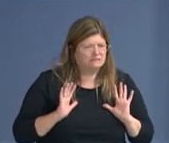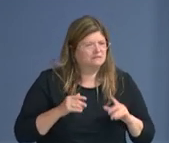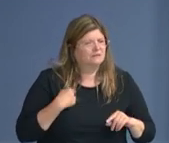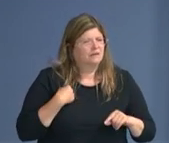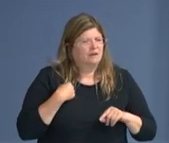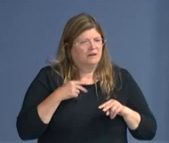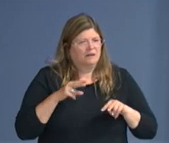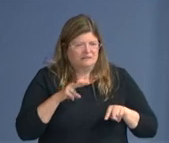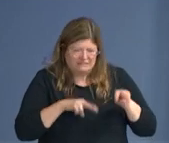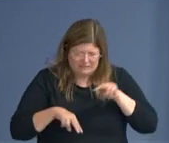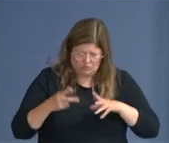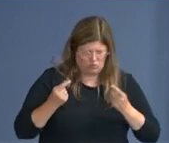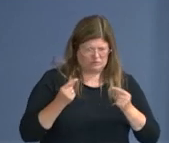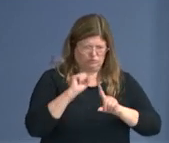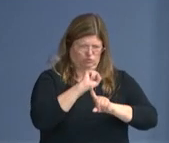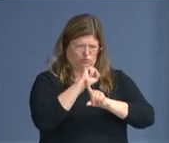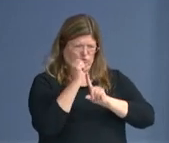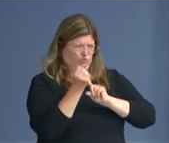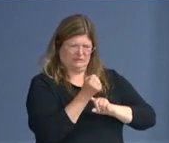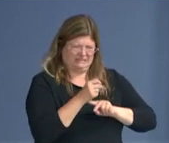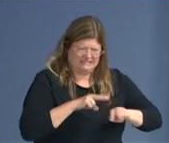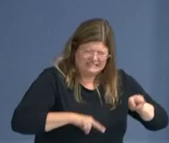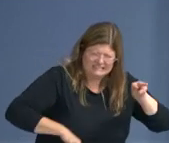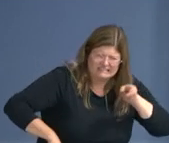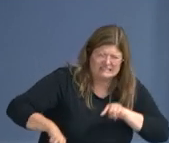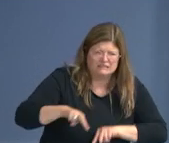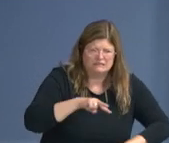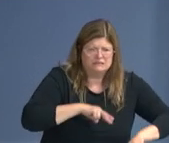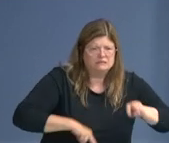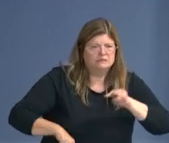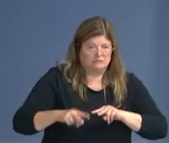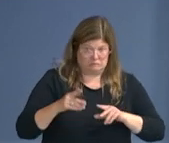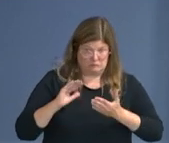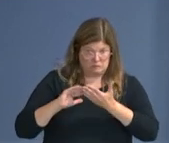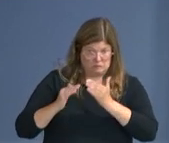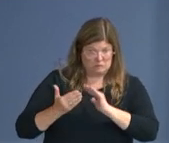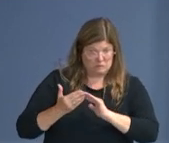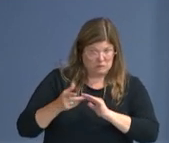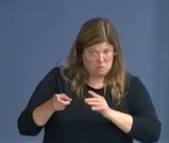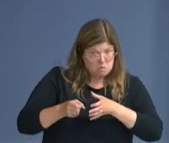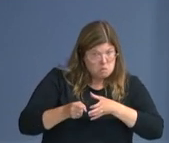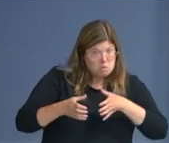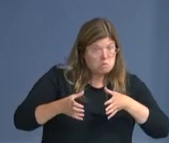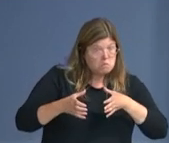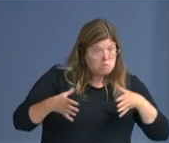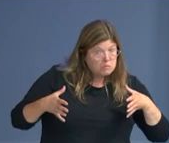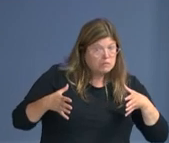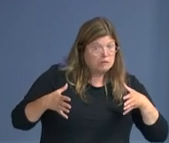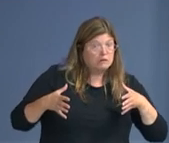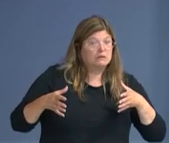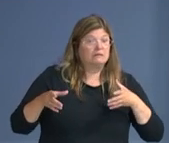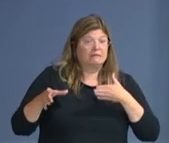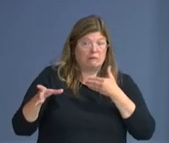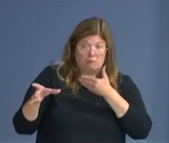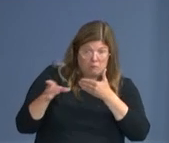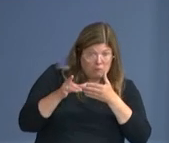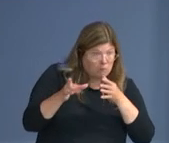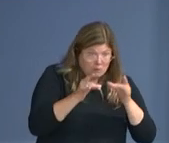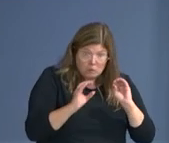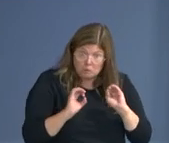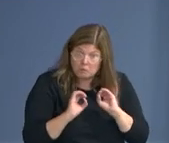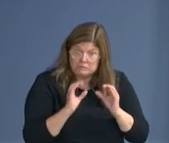in the district where we do not have widespread community transmission, which is not currently the case.